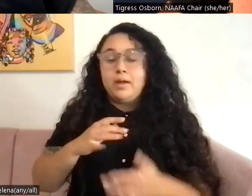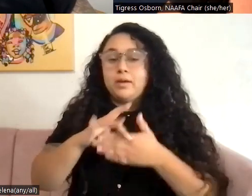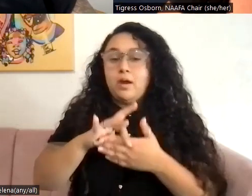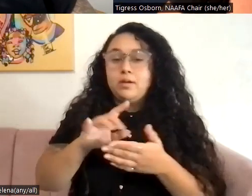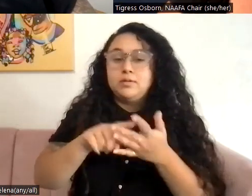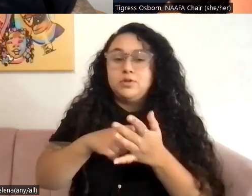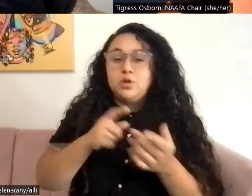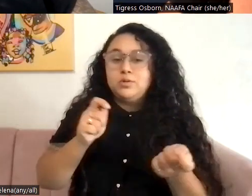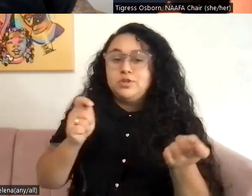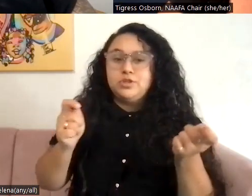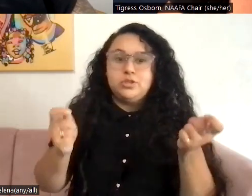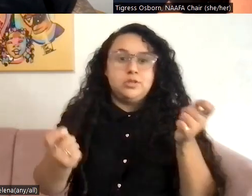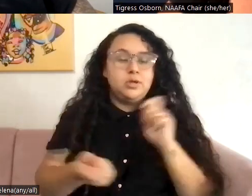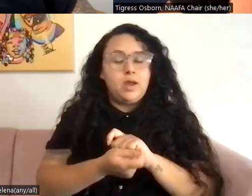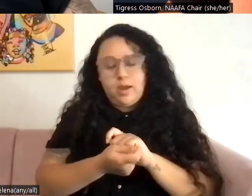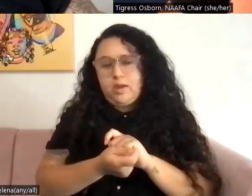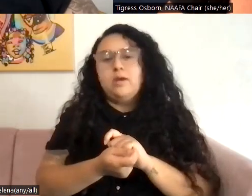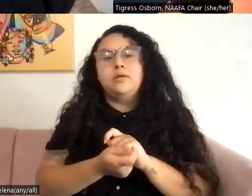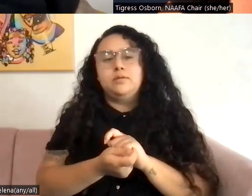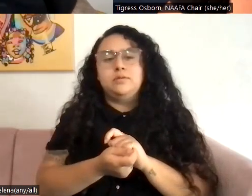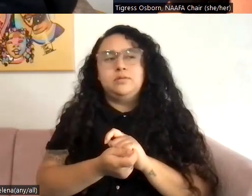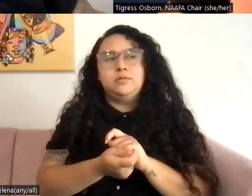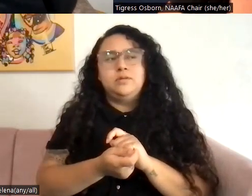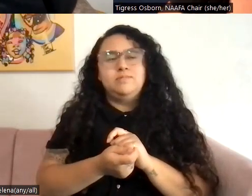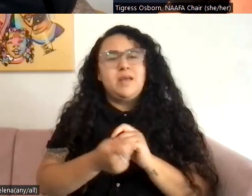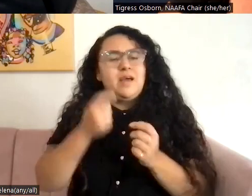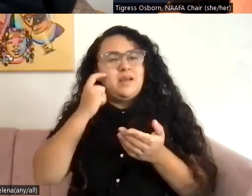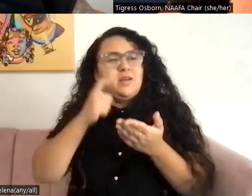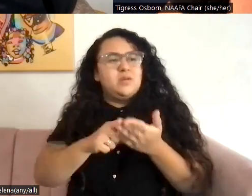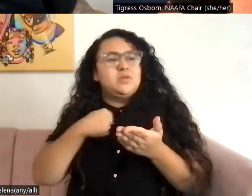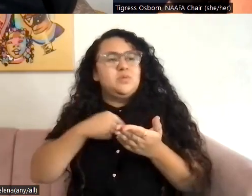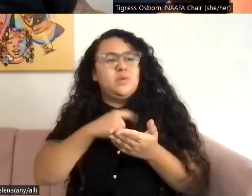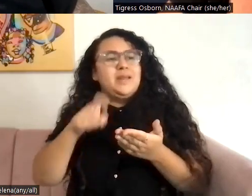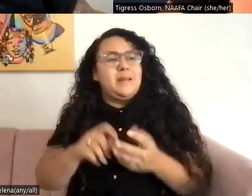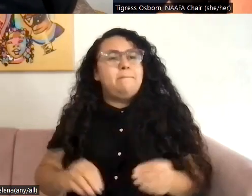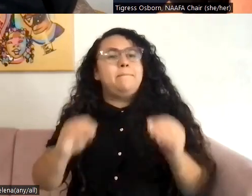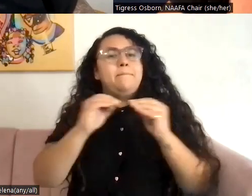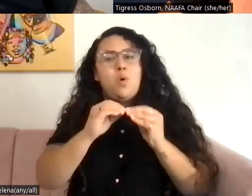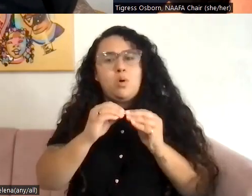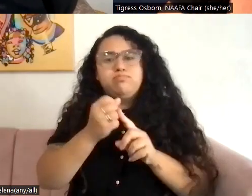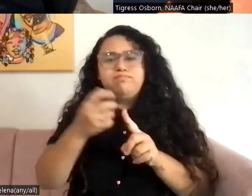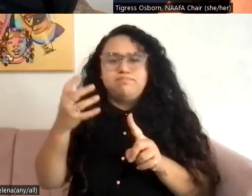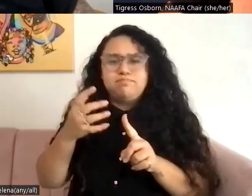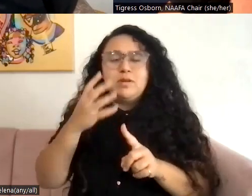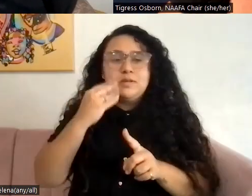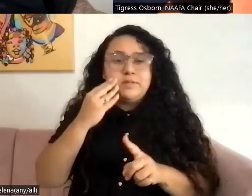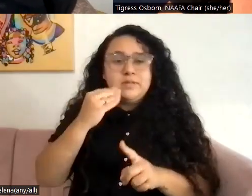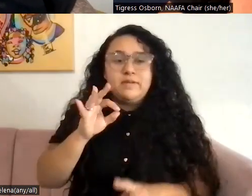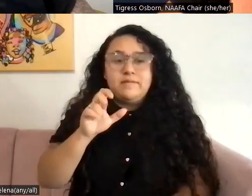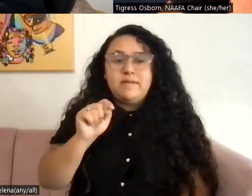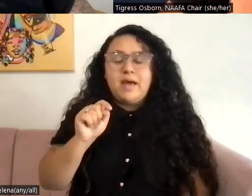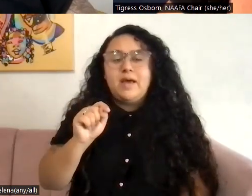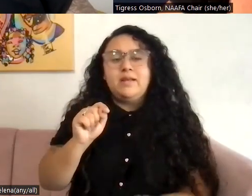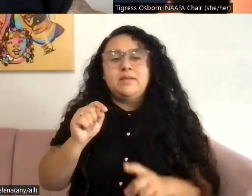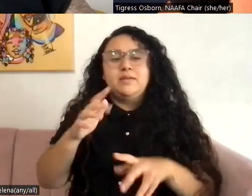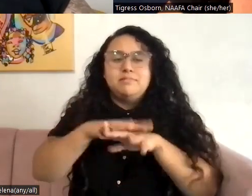um, as I realized we need more and the experience of being fat is so much more dimensional and